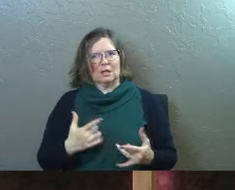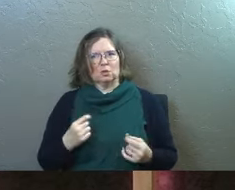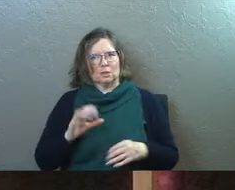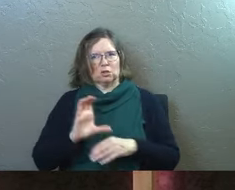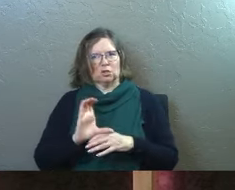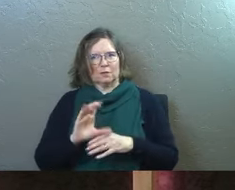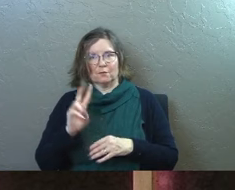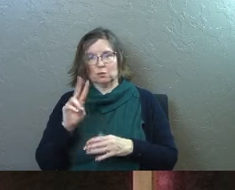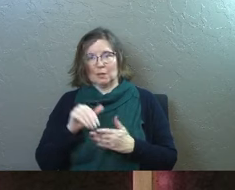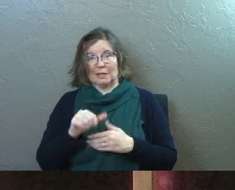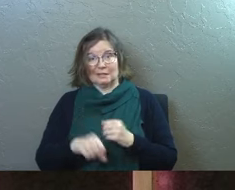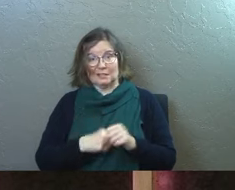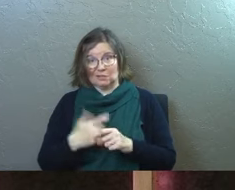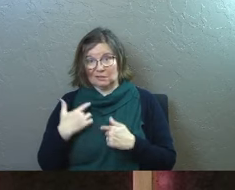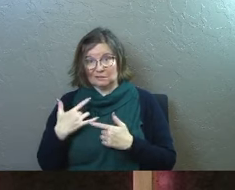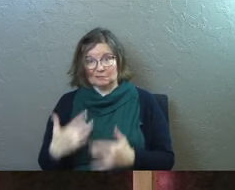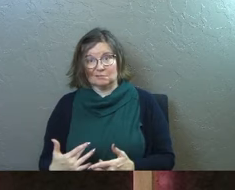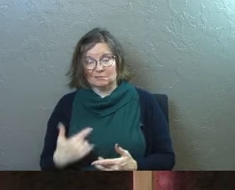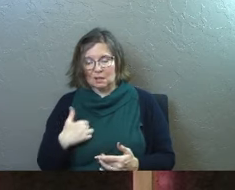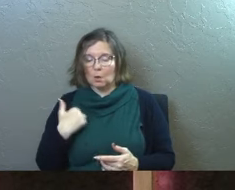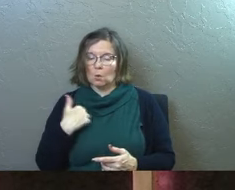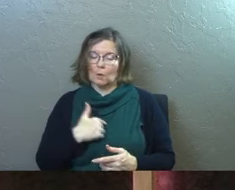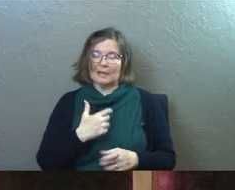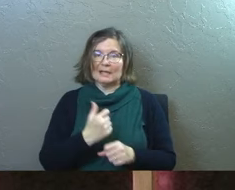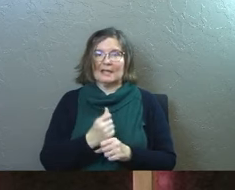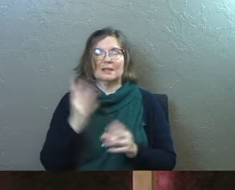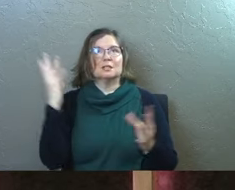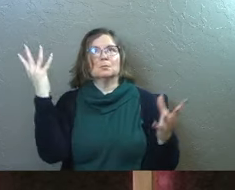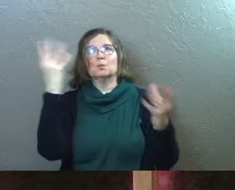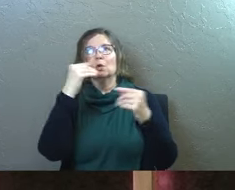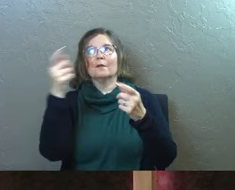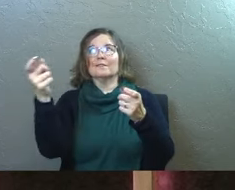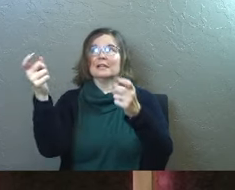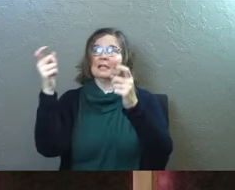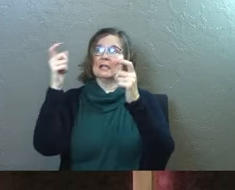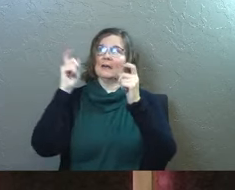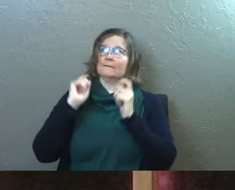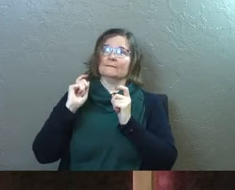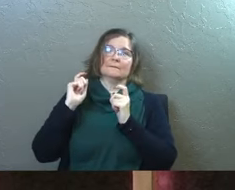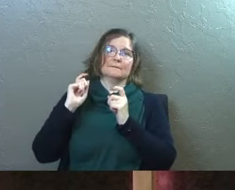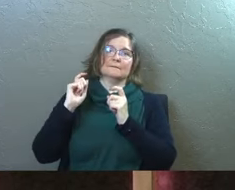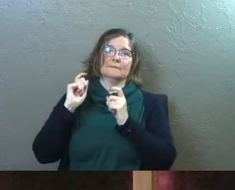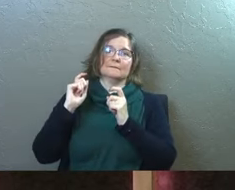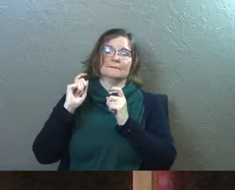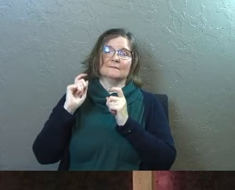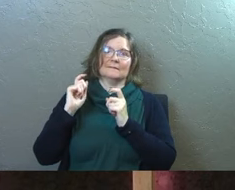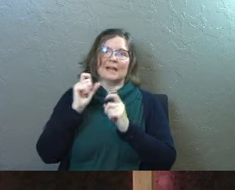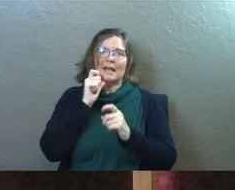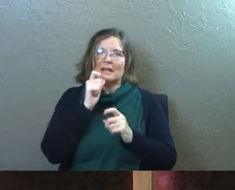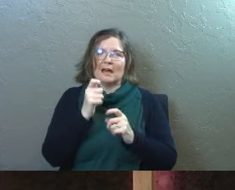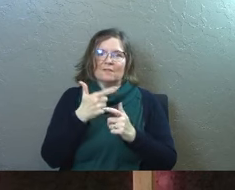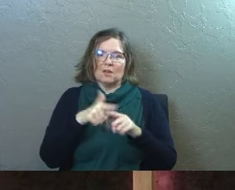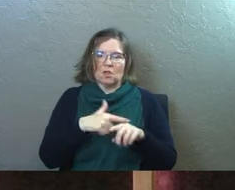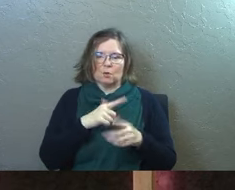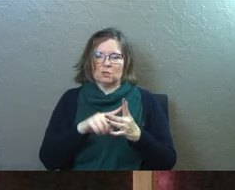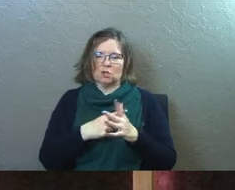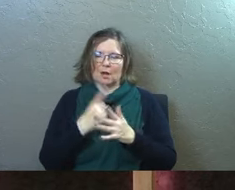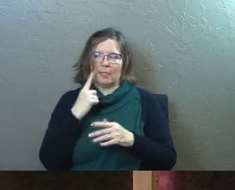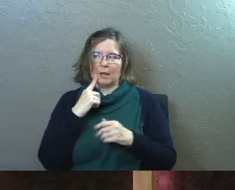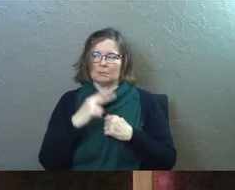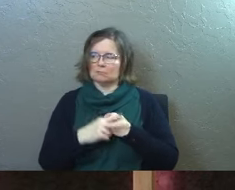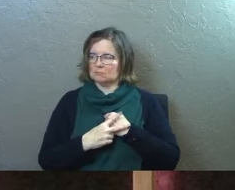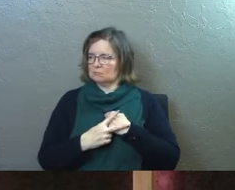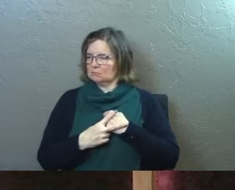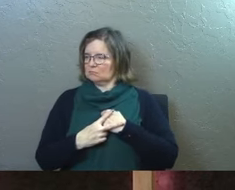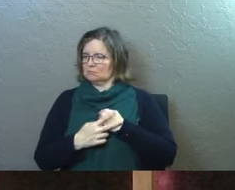as a church for 2000 years really is we get this beautiful gift from God. And it's not very long before we start thinking